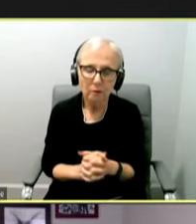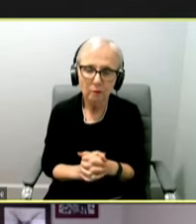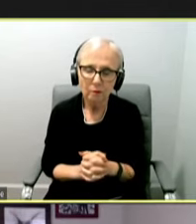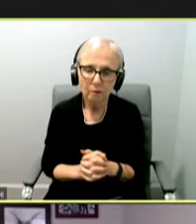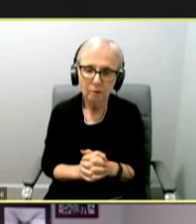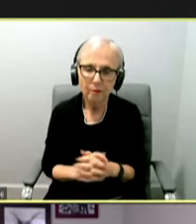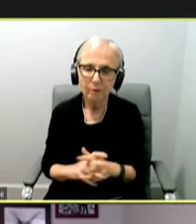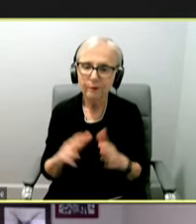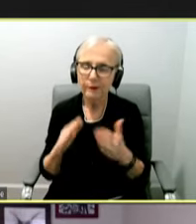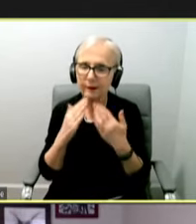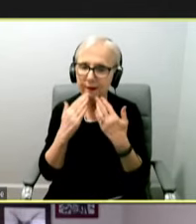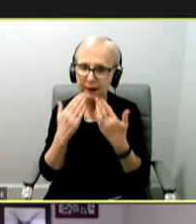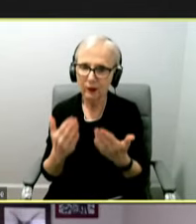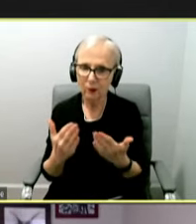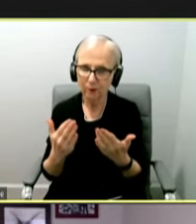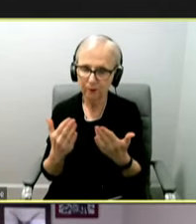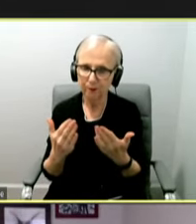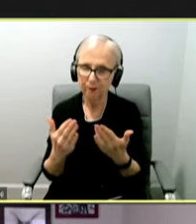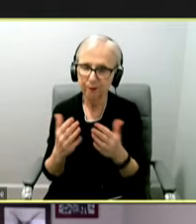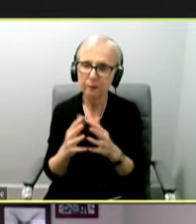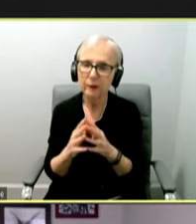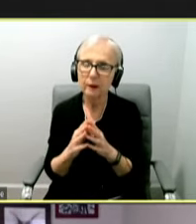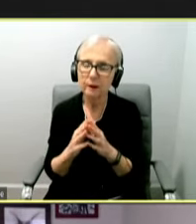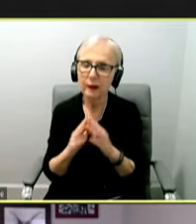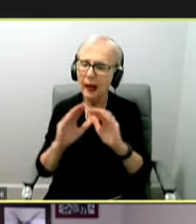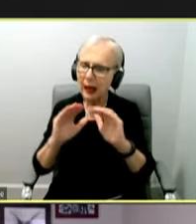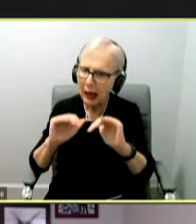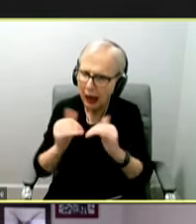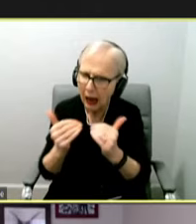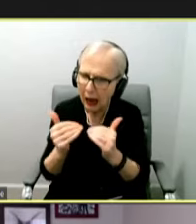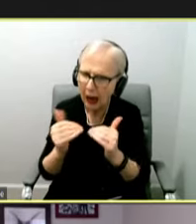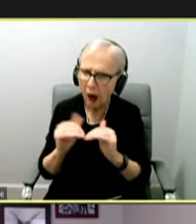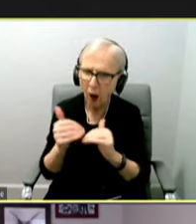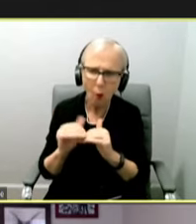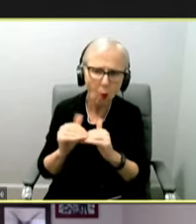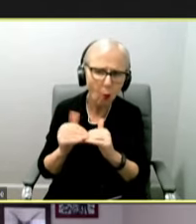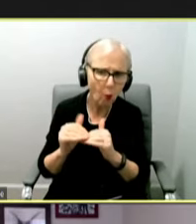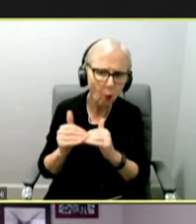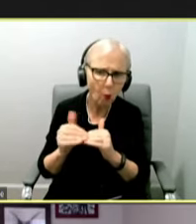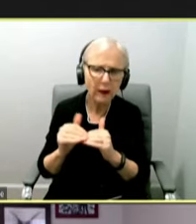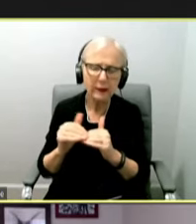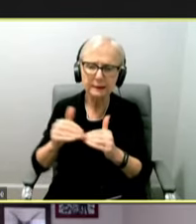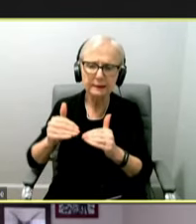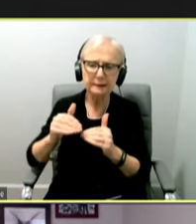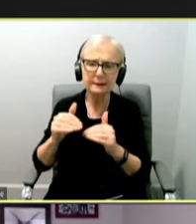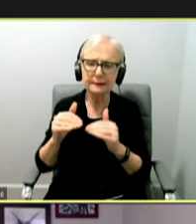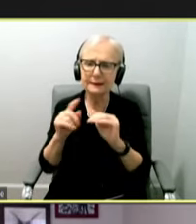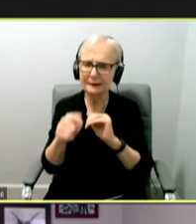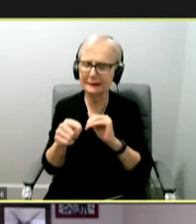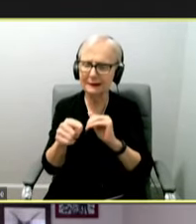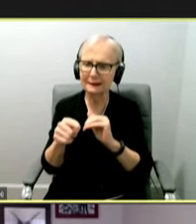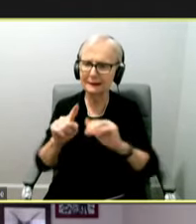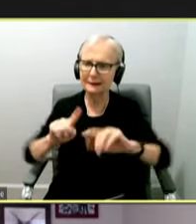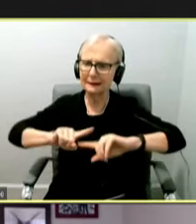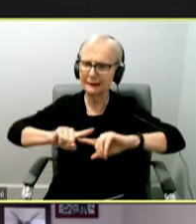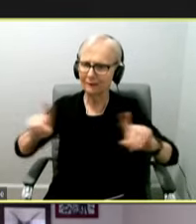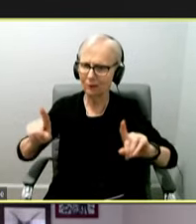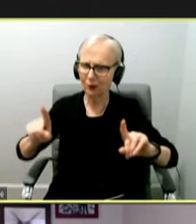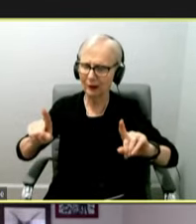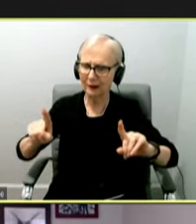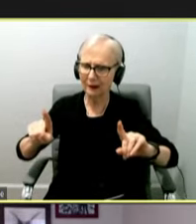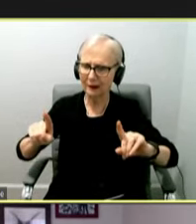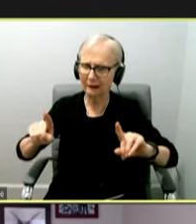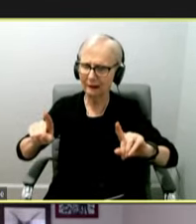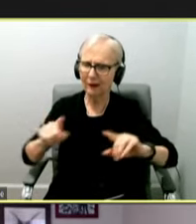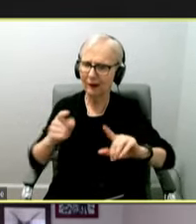Thank you, Rachel. So how is sequencing from wastewater samples different from whole genome sequencing of clinical